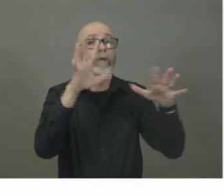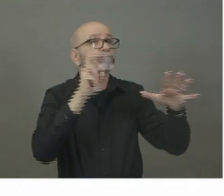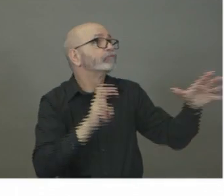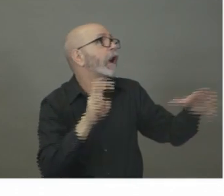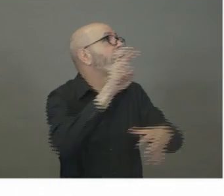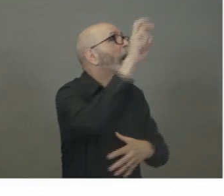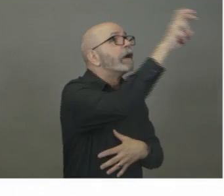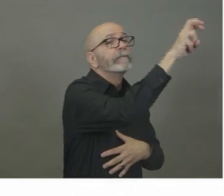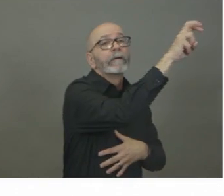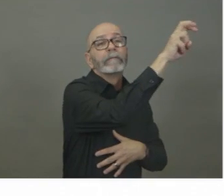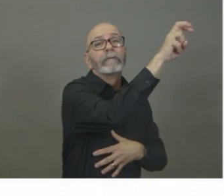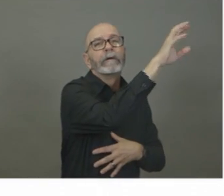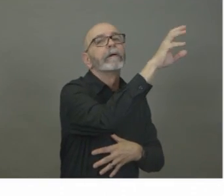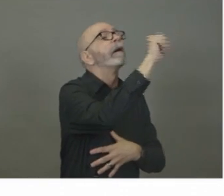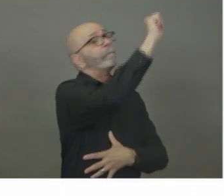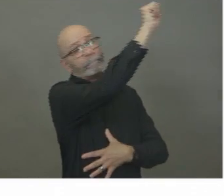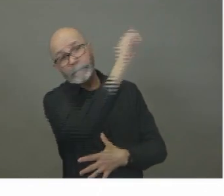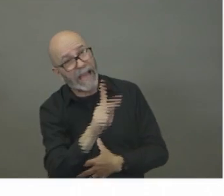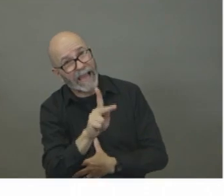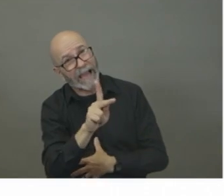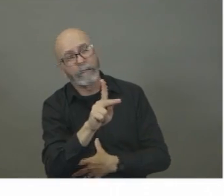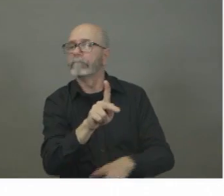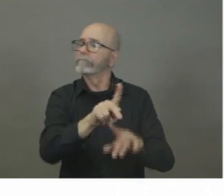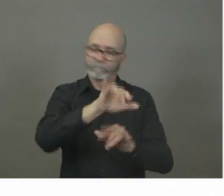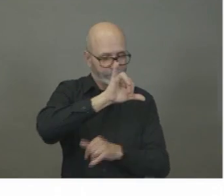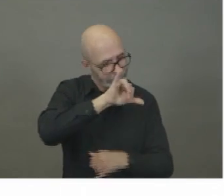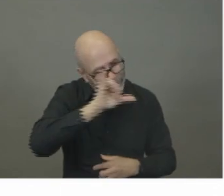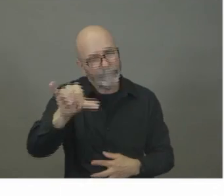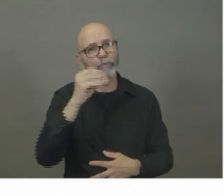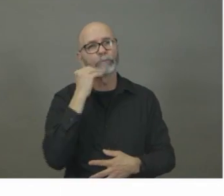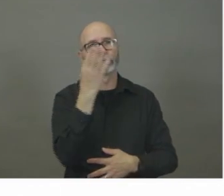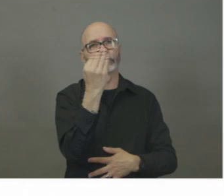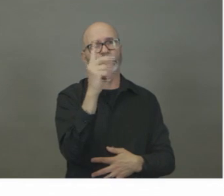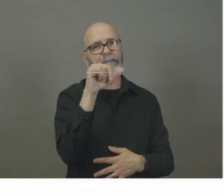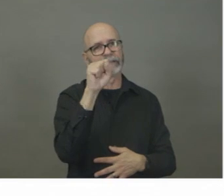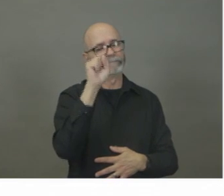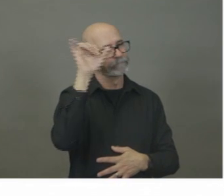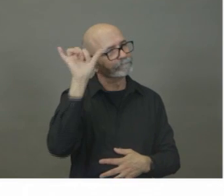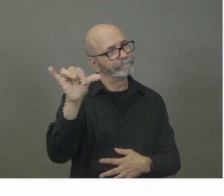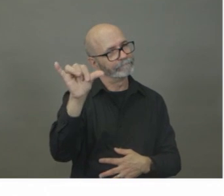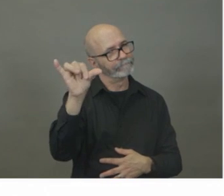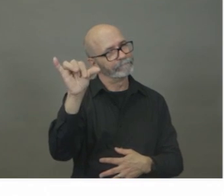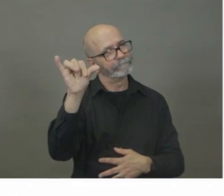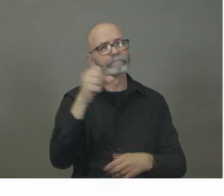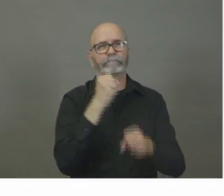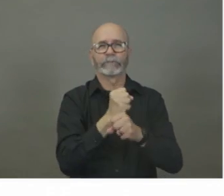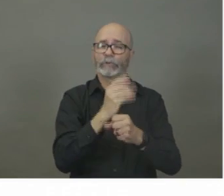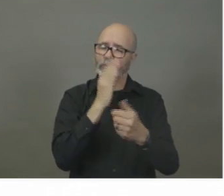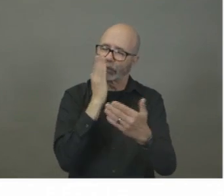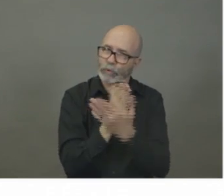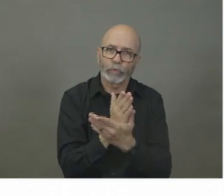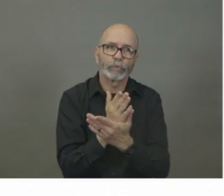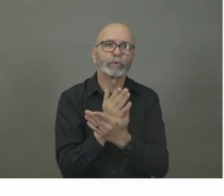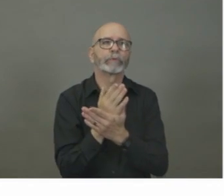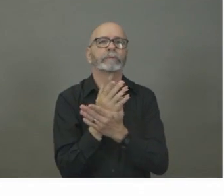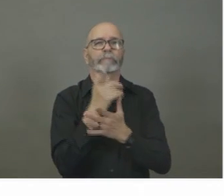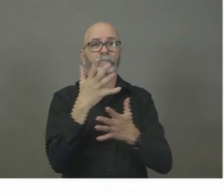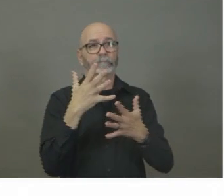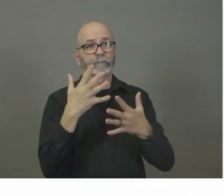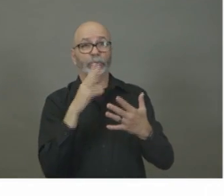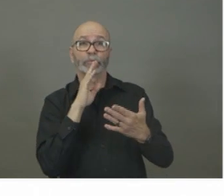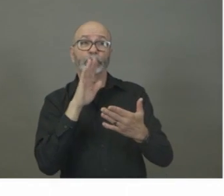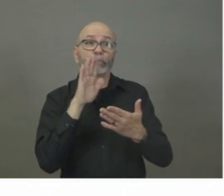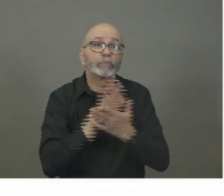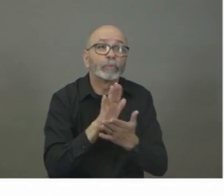virtual school online learning, focusing on essential curriculum to ensure grade 12s get what they need so they can graduate